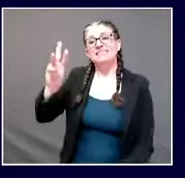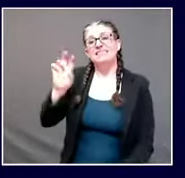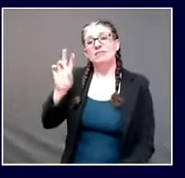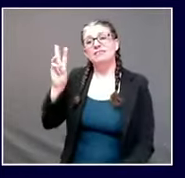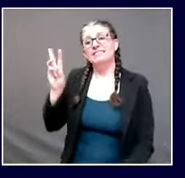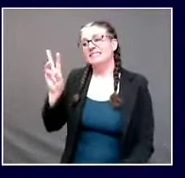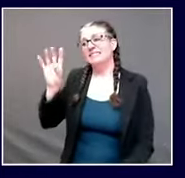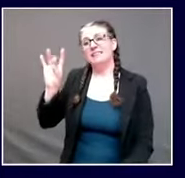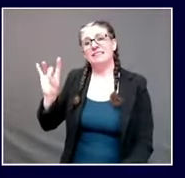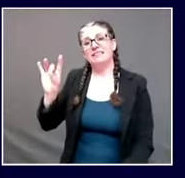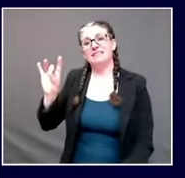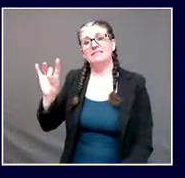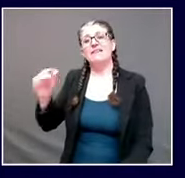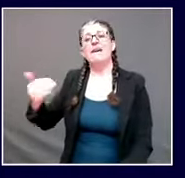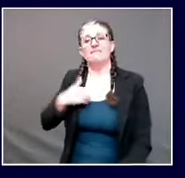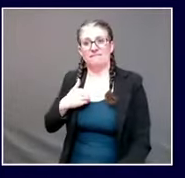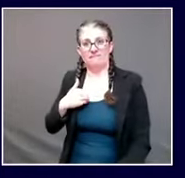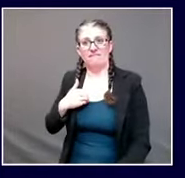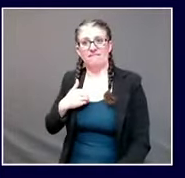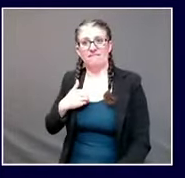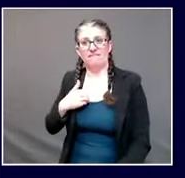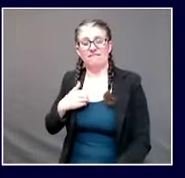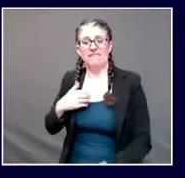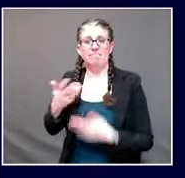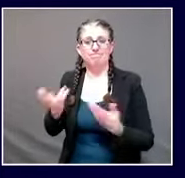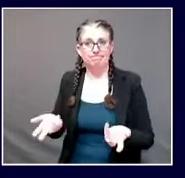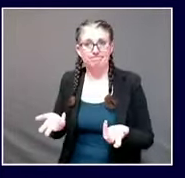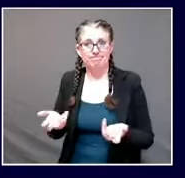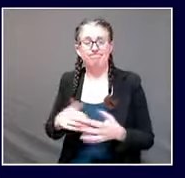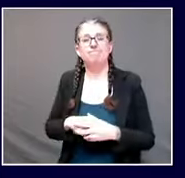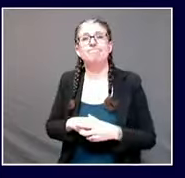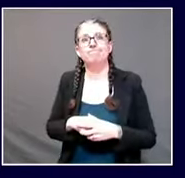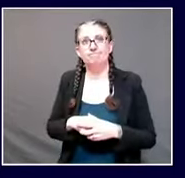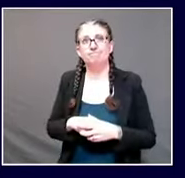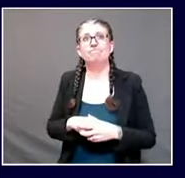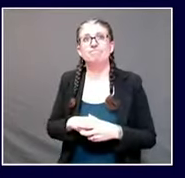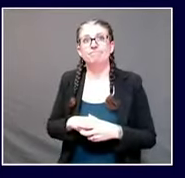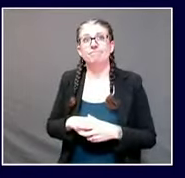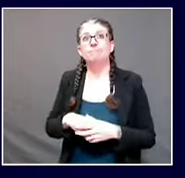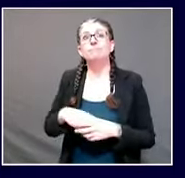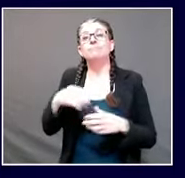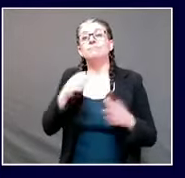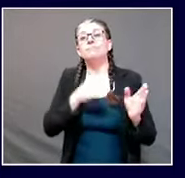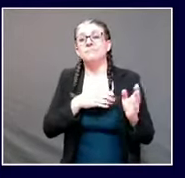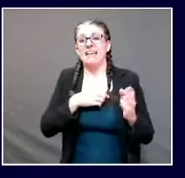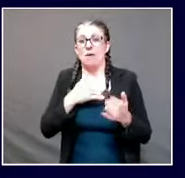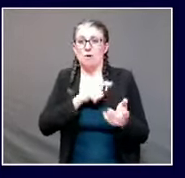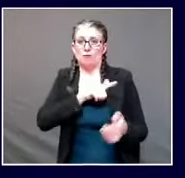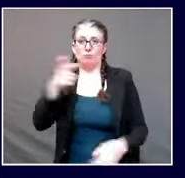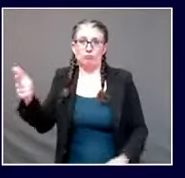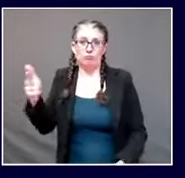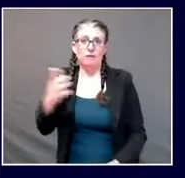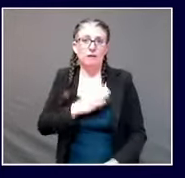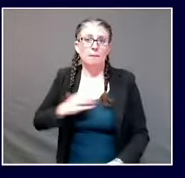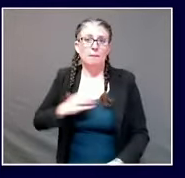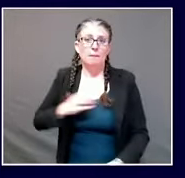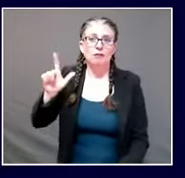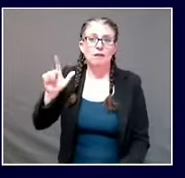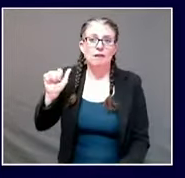where things stand from an epidemiological perspective. Commissioner Lambrou, I'll turn things over to you. Thank you, Dr. Shah.